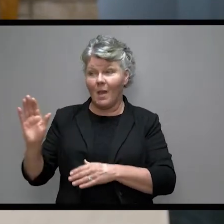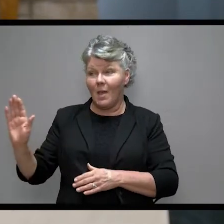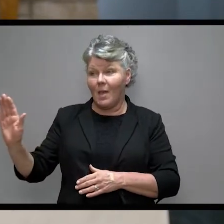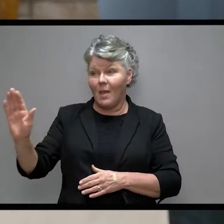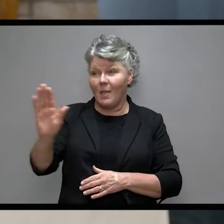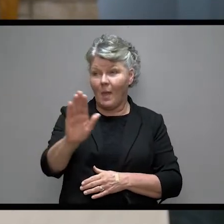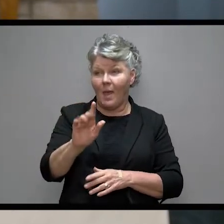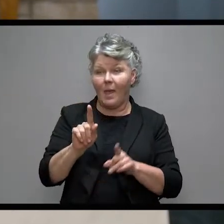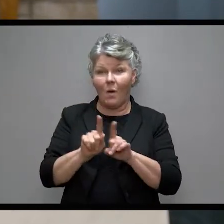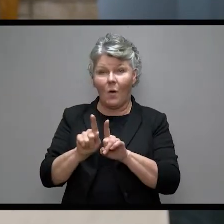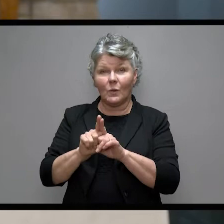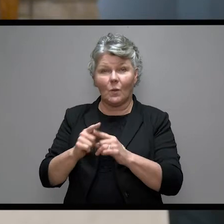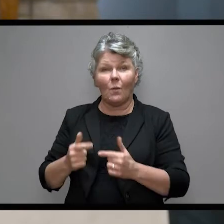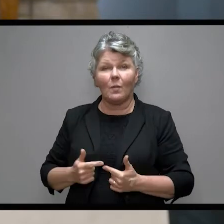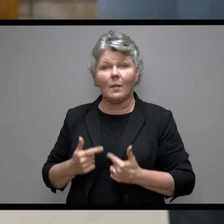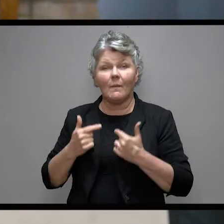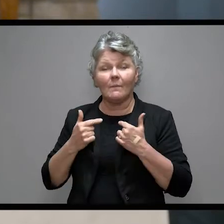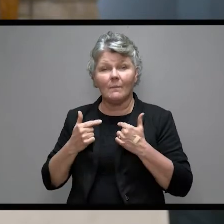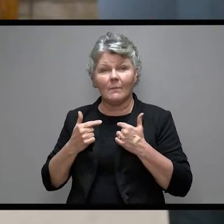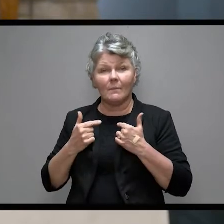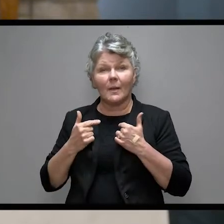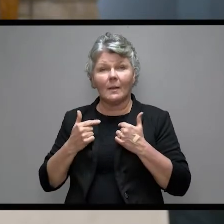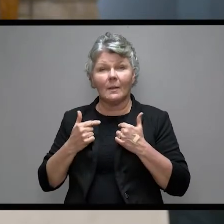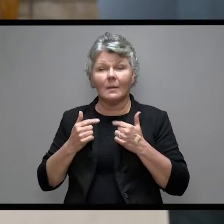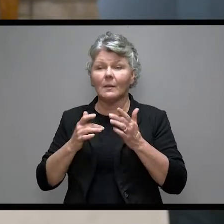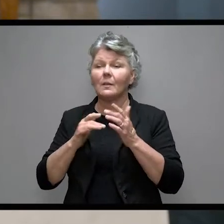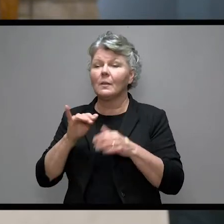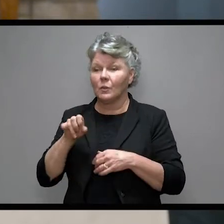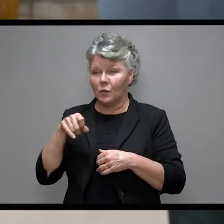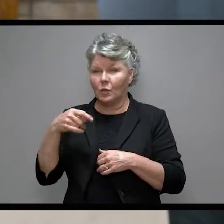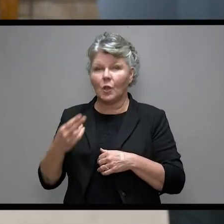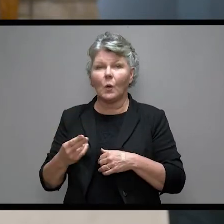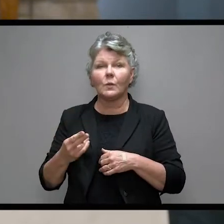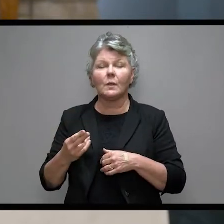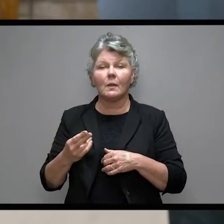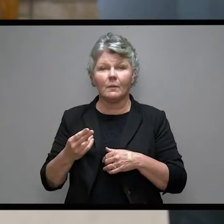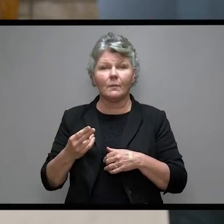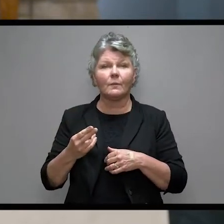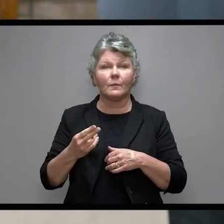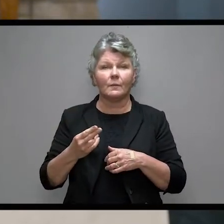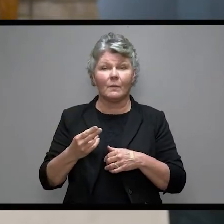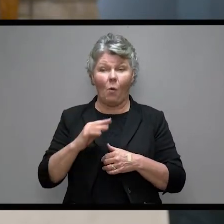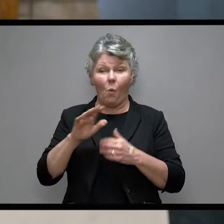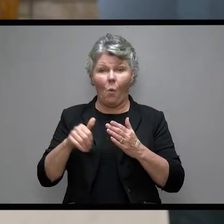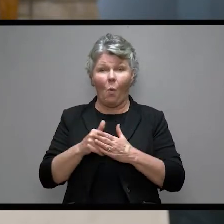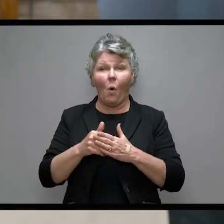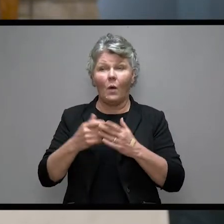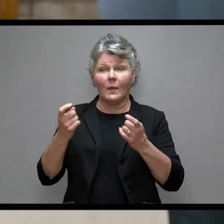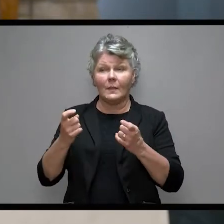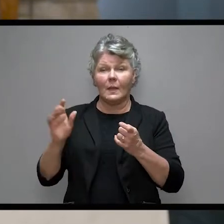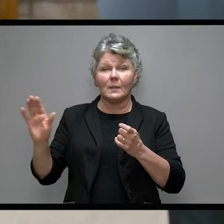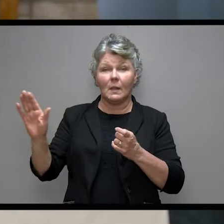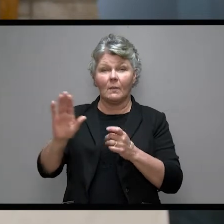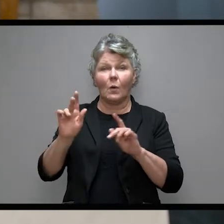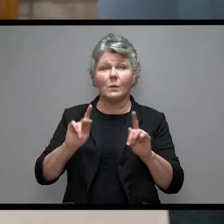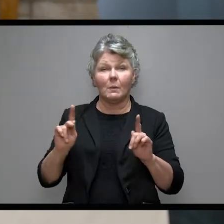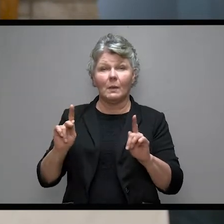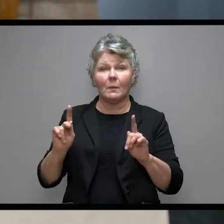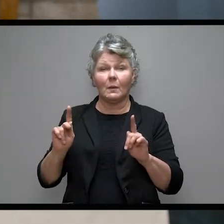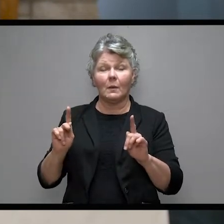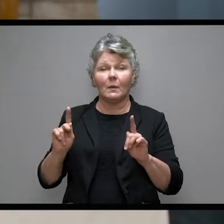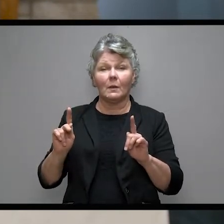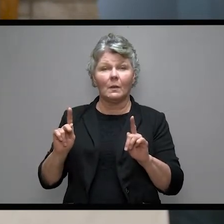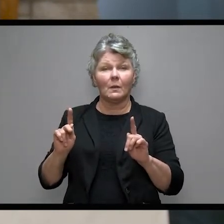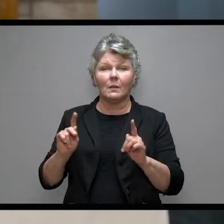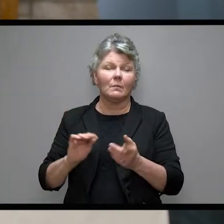also live. Joseph will then drop dead to all of those sins of those who had tried to kill him.